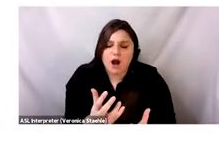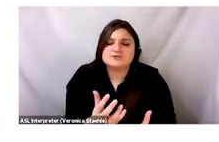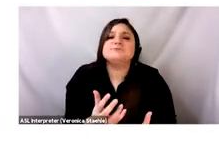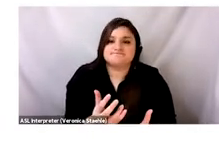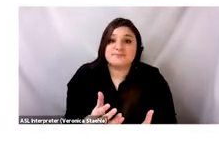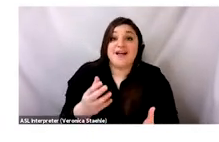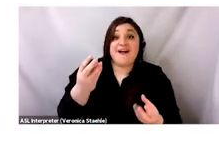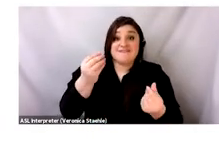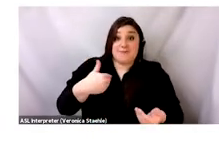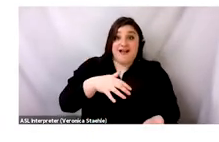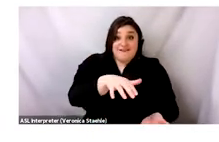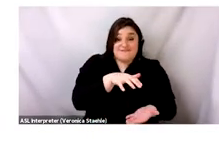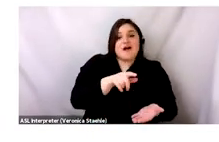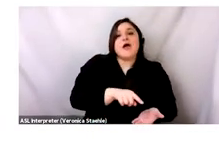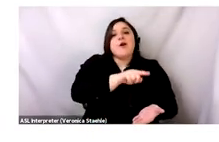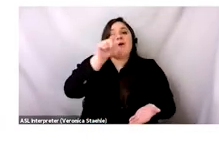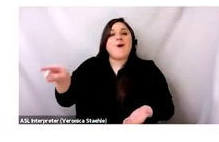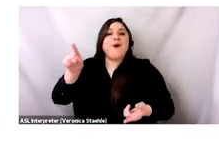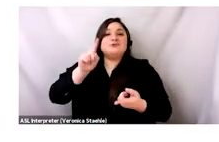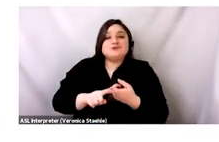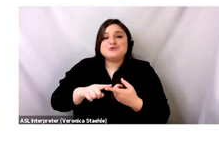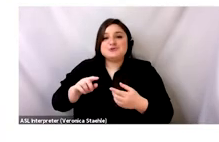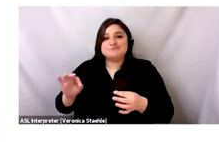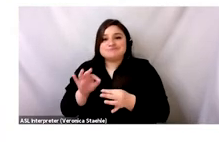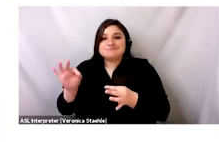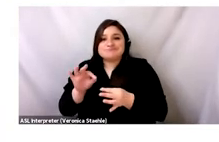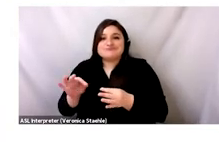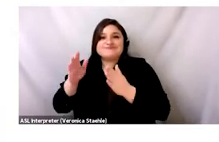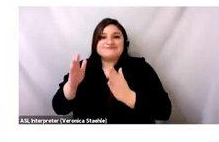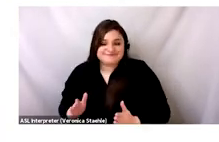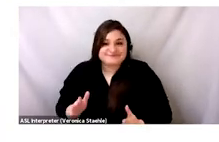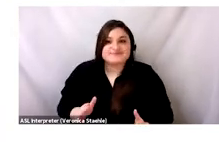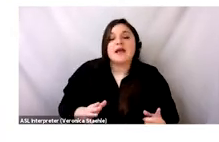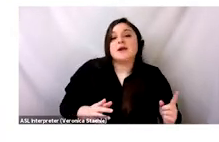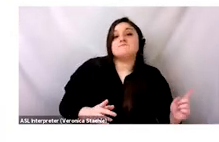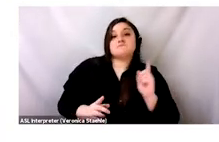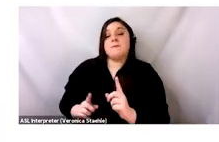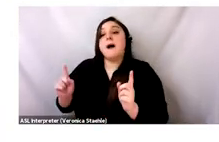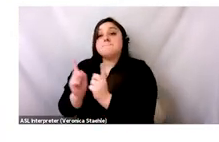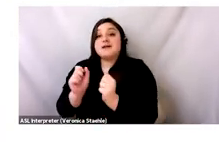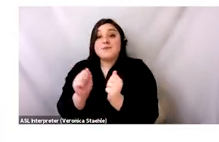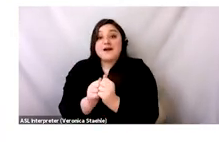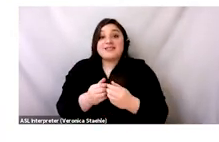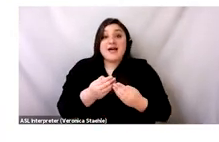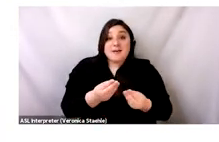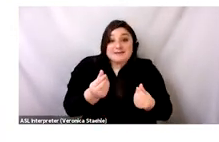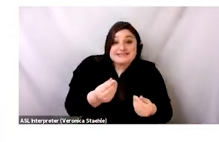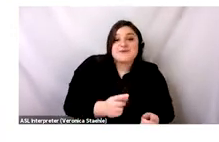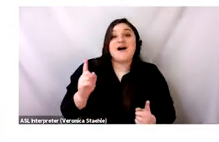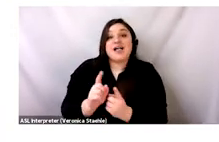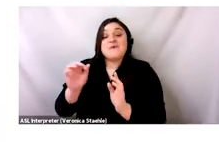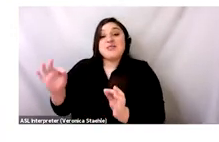They take it to whoever the tailor or the dressmaker is. The dress is, the measurements is taken. They take part in